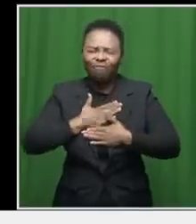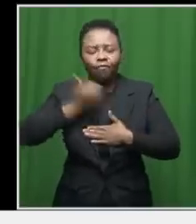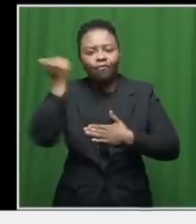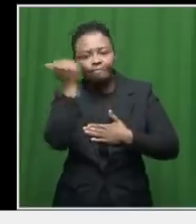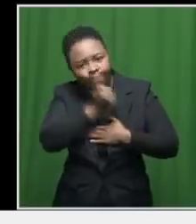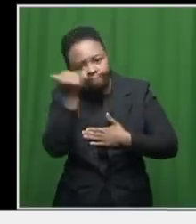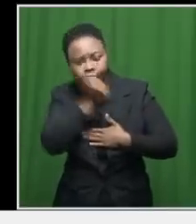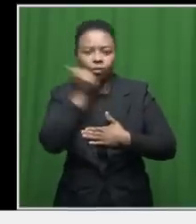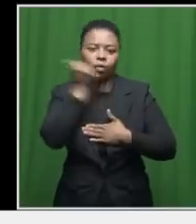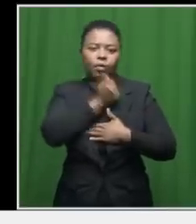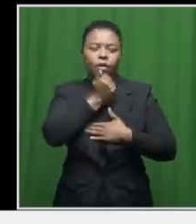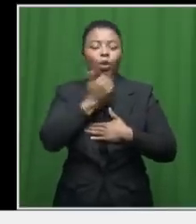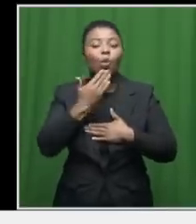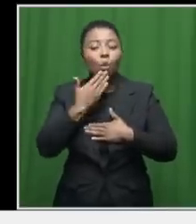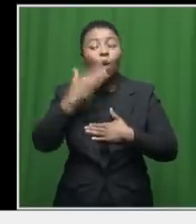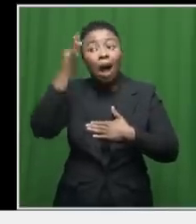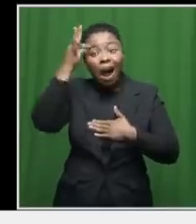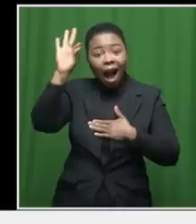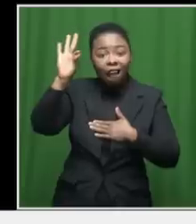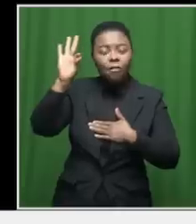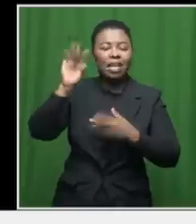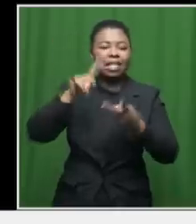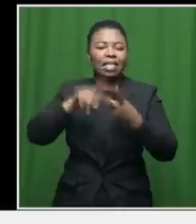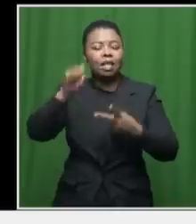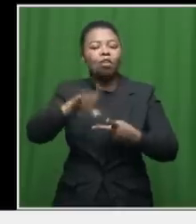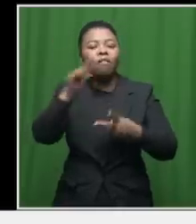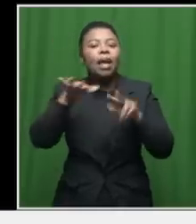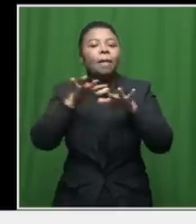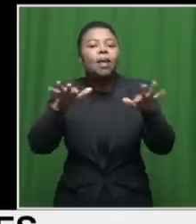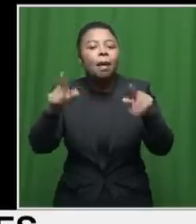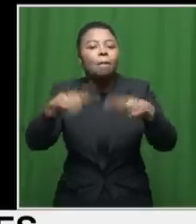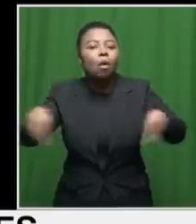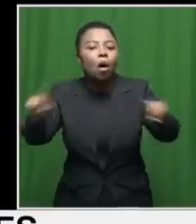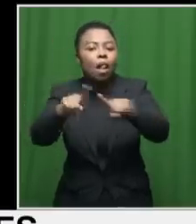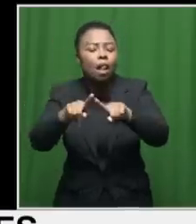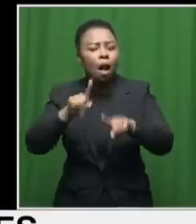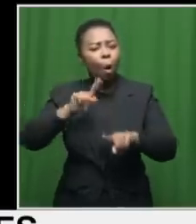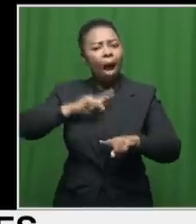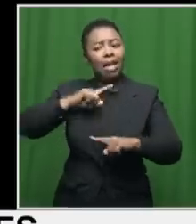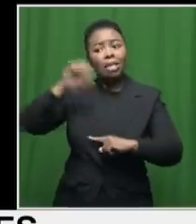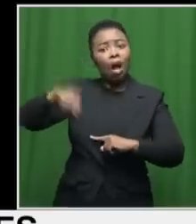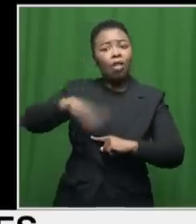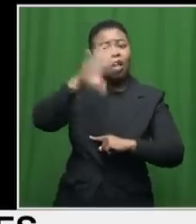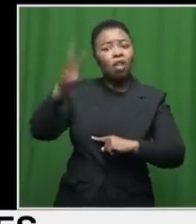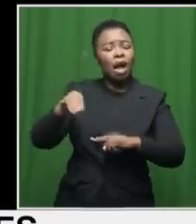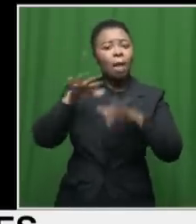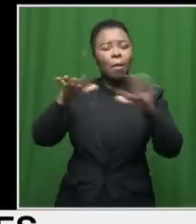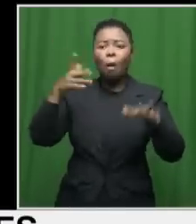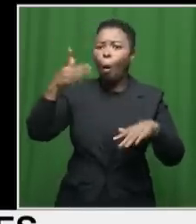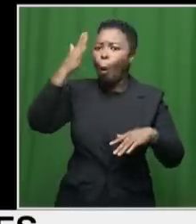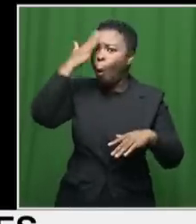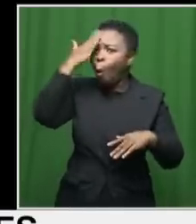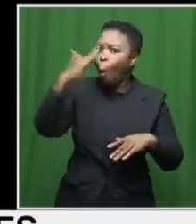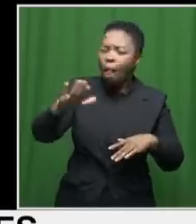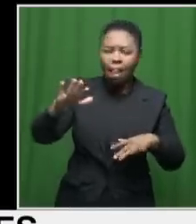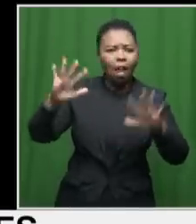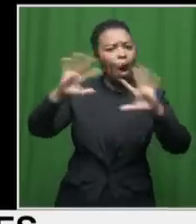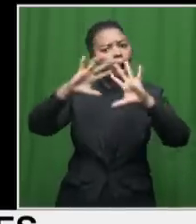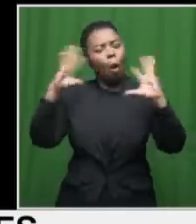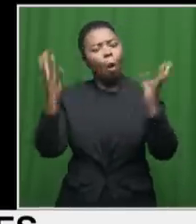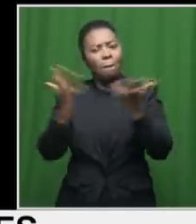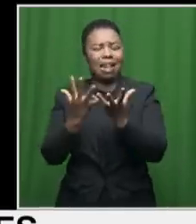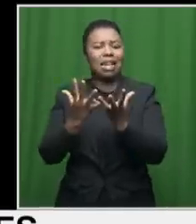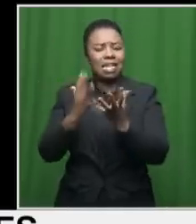government and people of South Africa. South Africa is known globally for having one of the most stringent